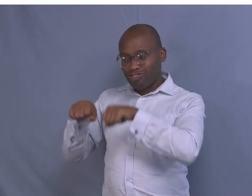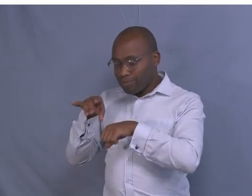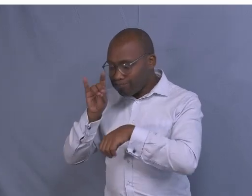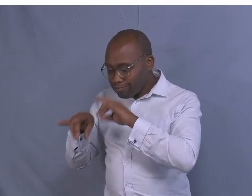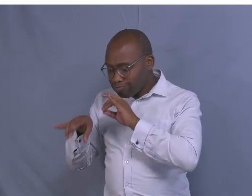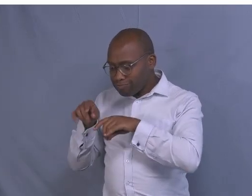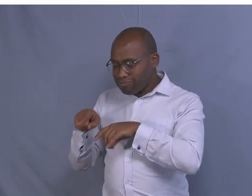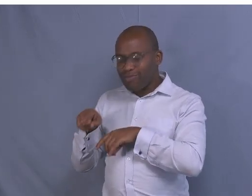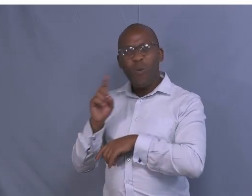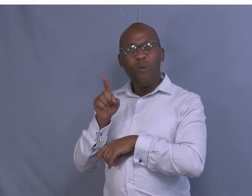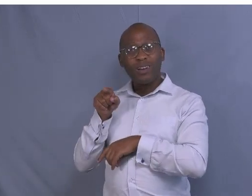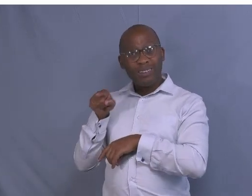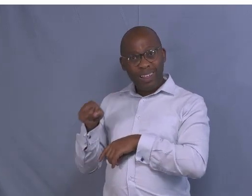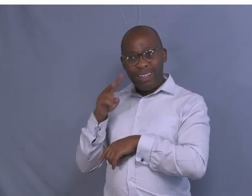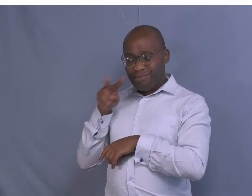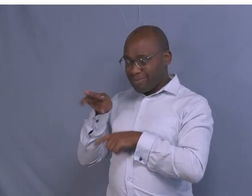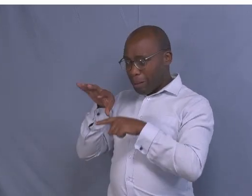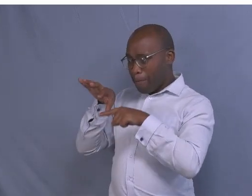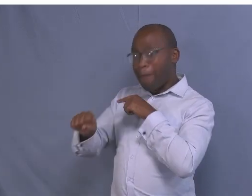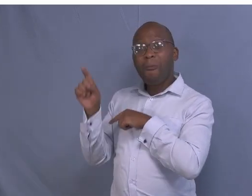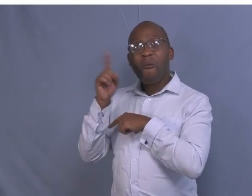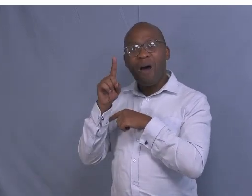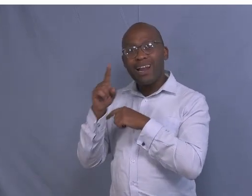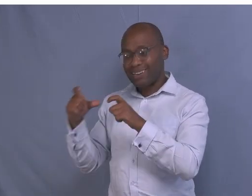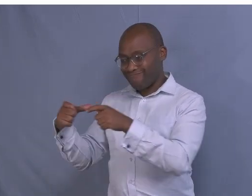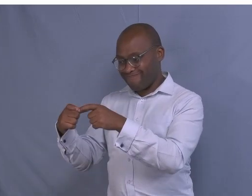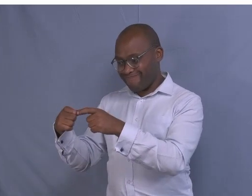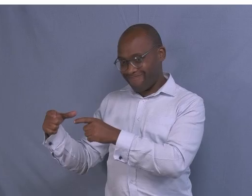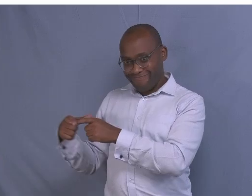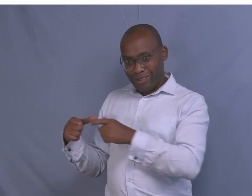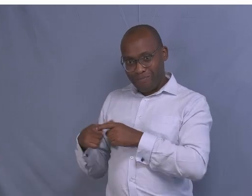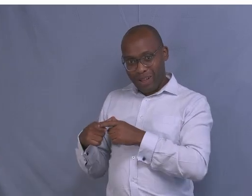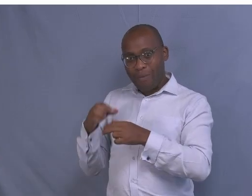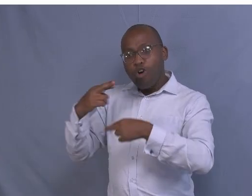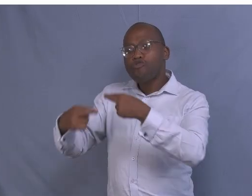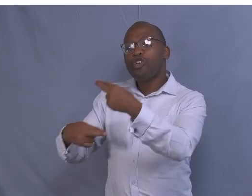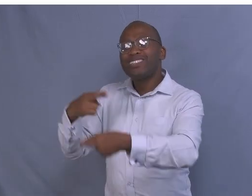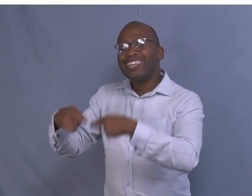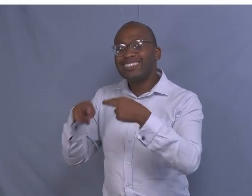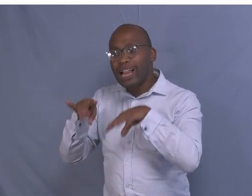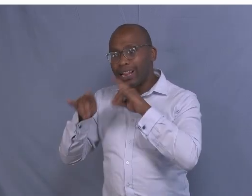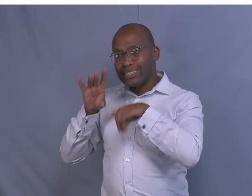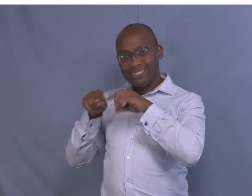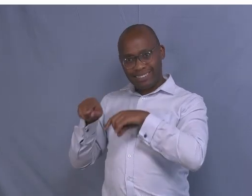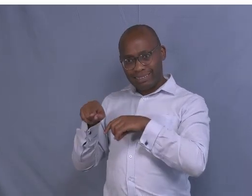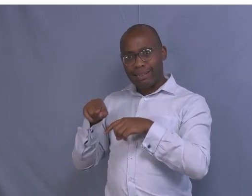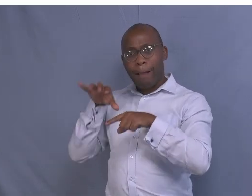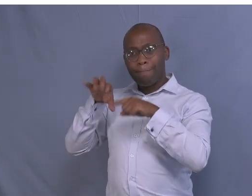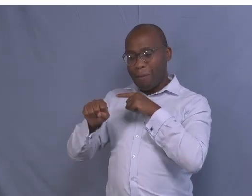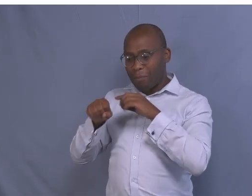rotational grazing, which I was talking about, which is the one that I'm interested in. It's a